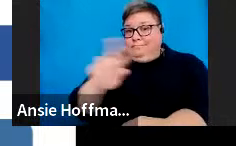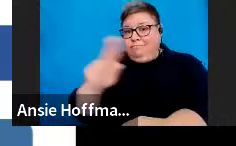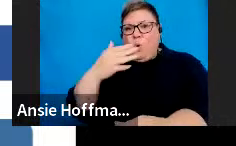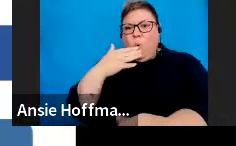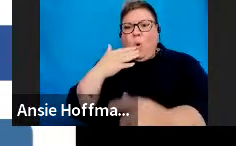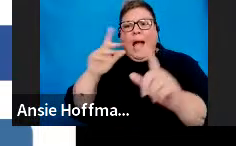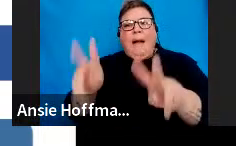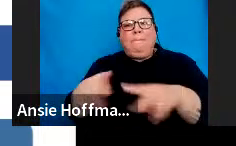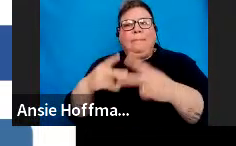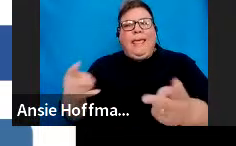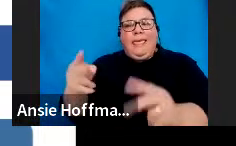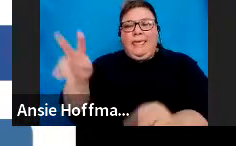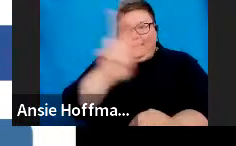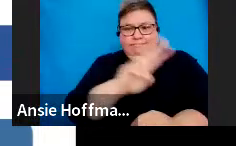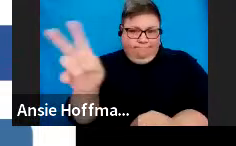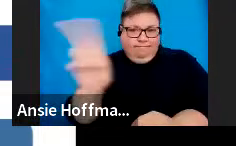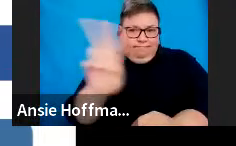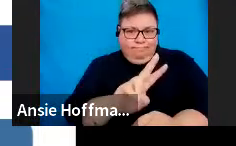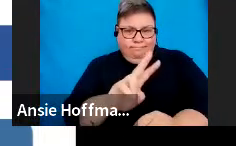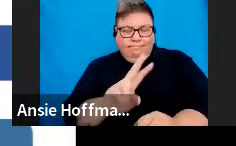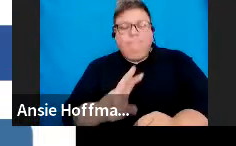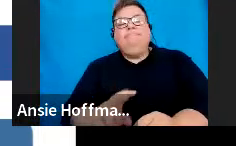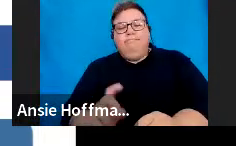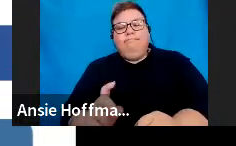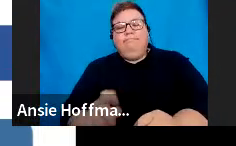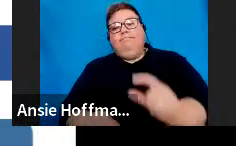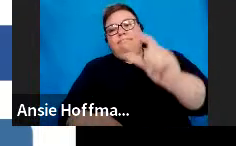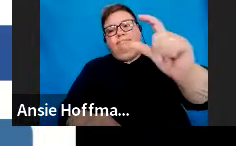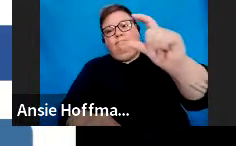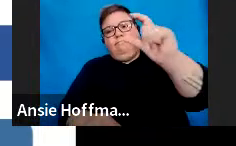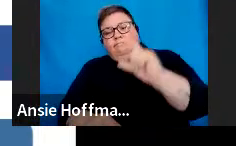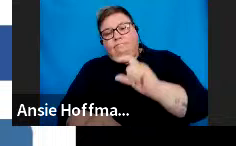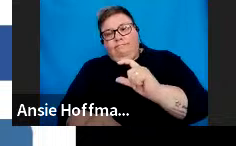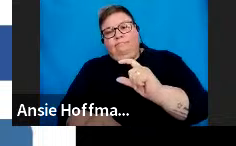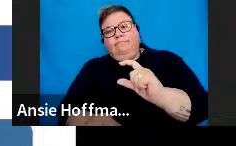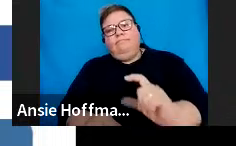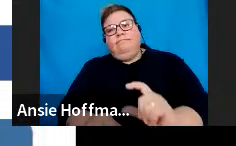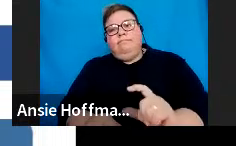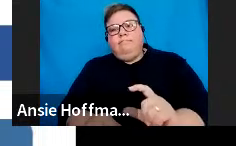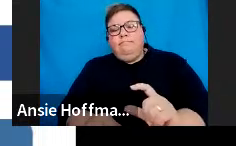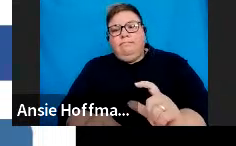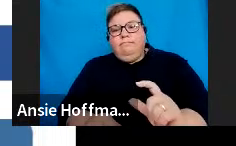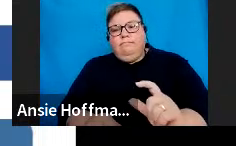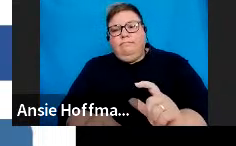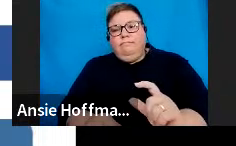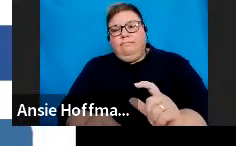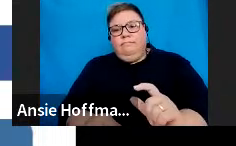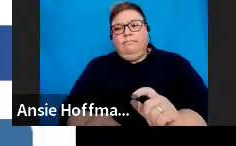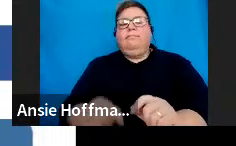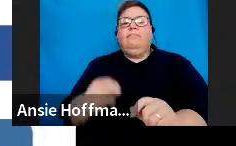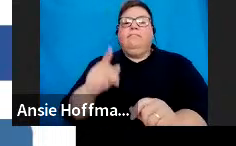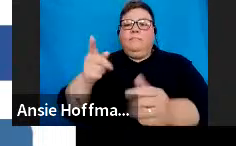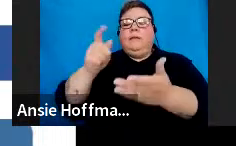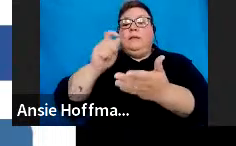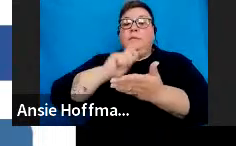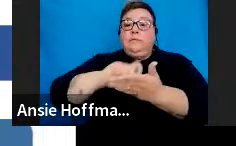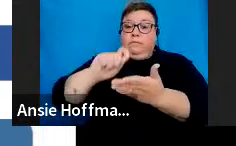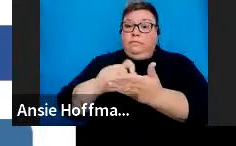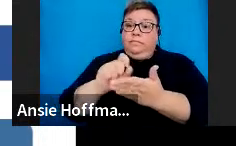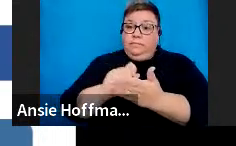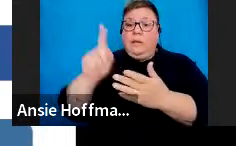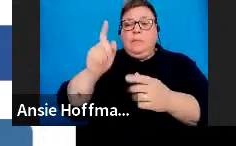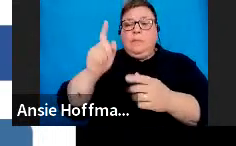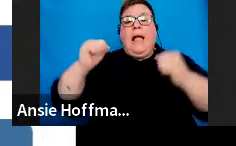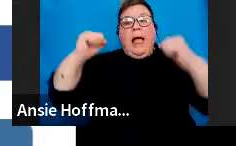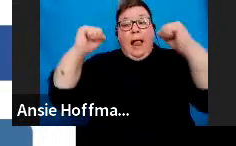I just said. Where a lump sum benefit is payable, a tax directive application must be submitted to allow SAS